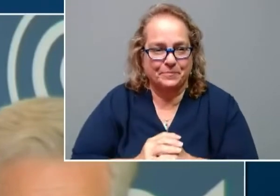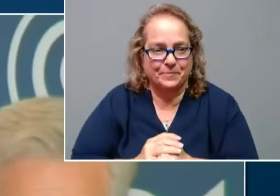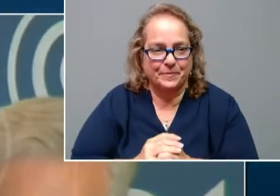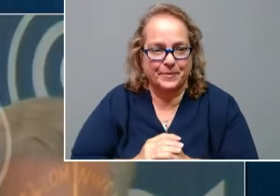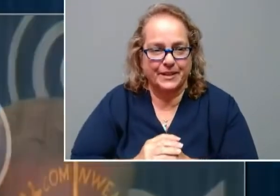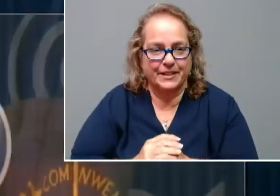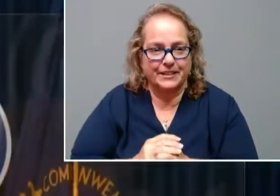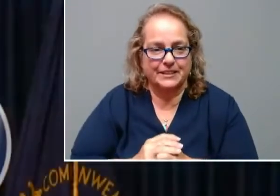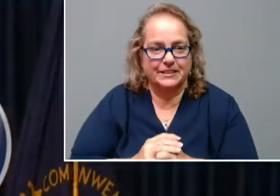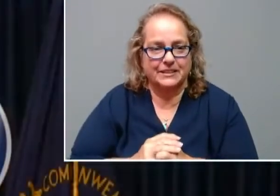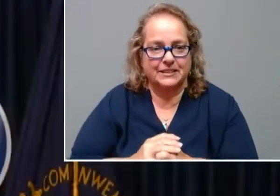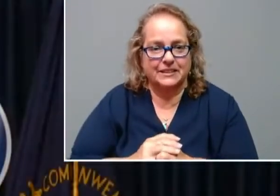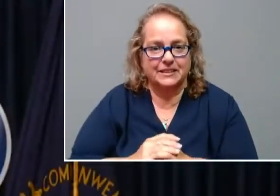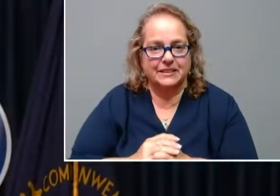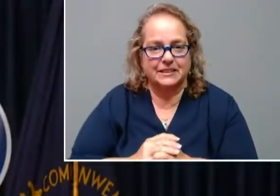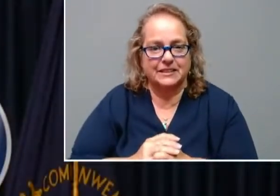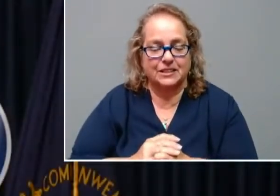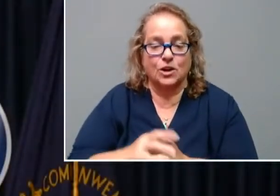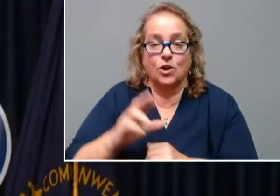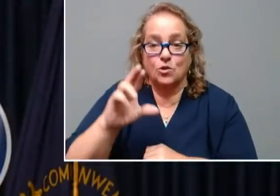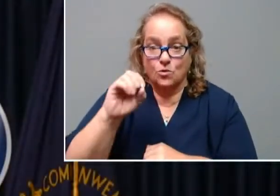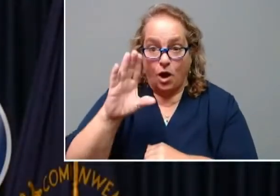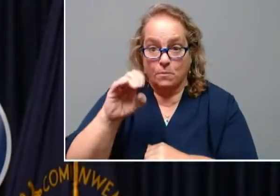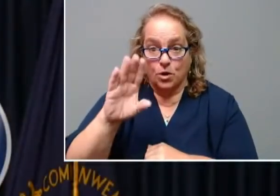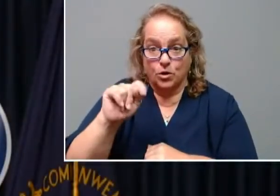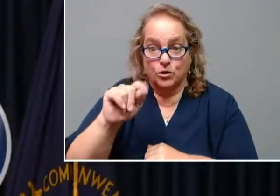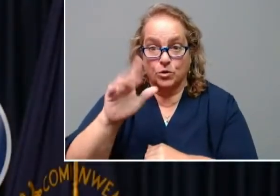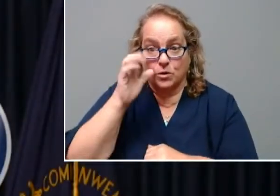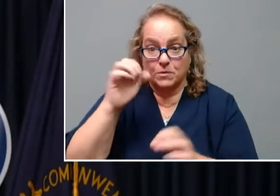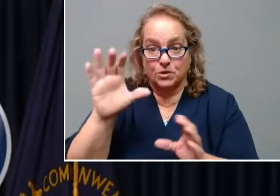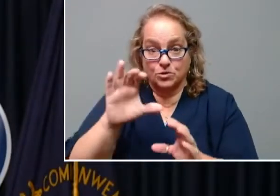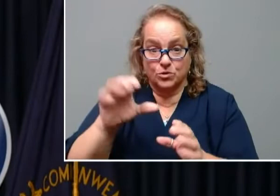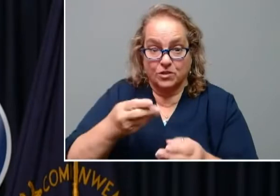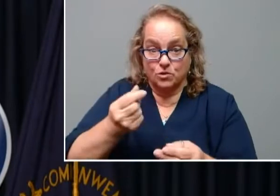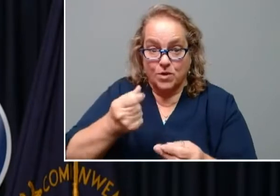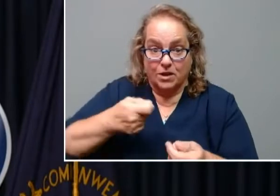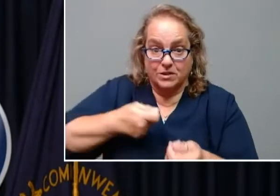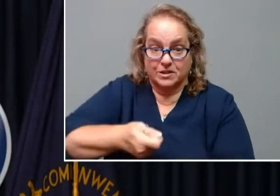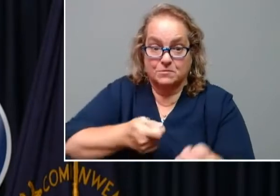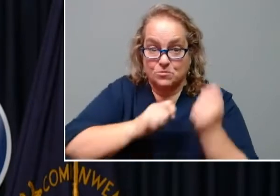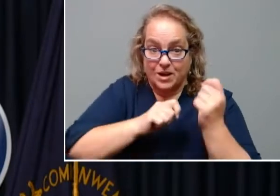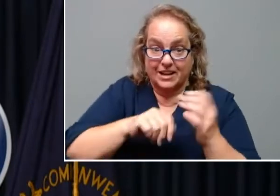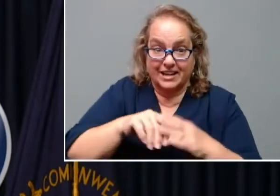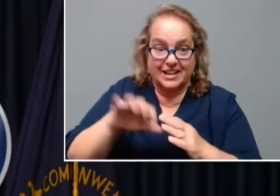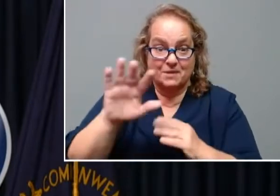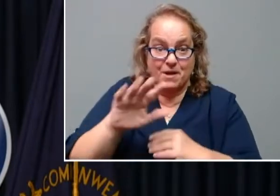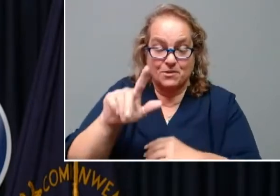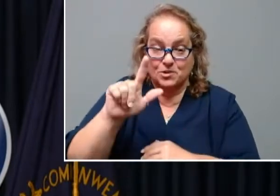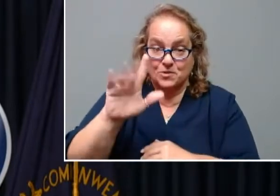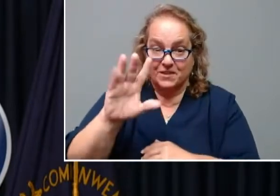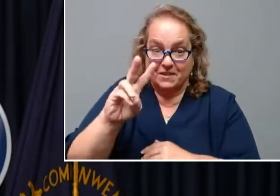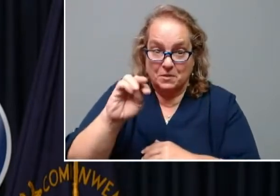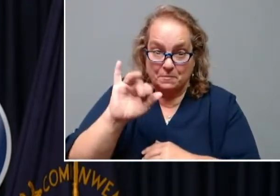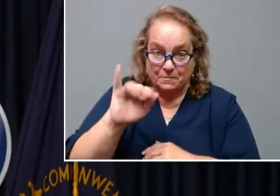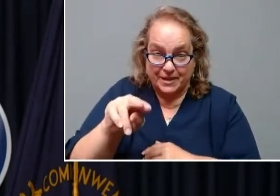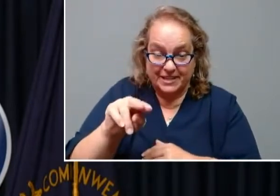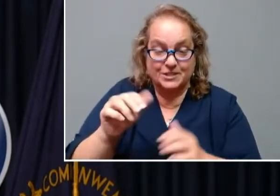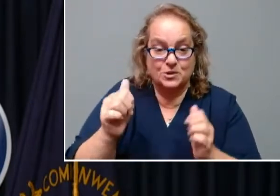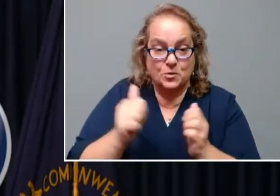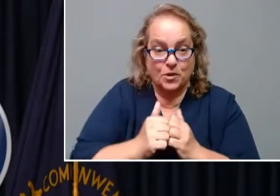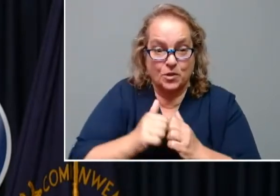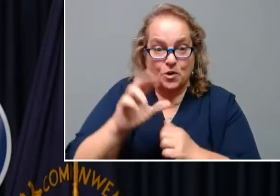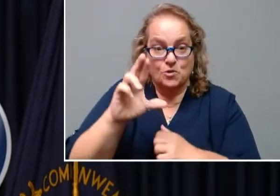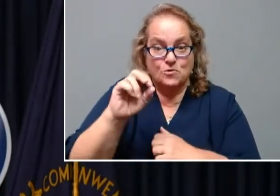So Robert will be doing the groundbreaking in about 25 minutes with Rocky, who